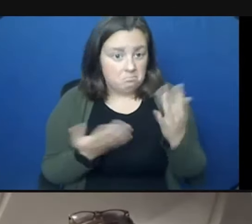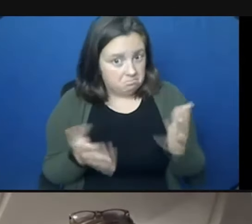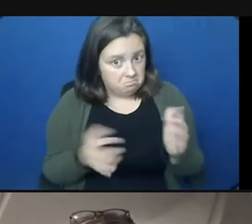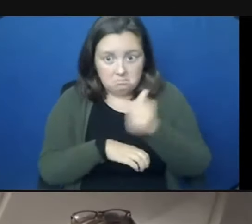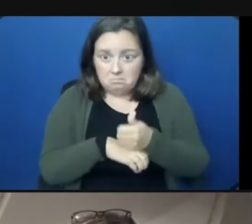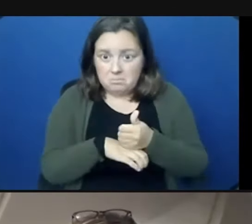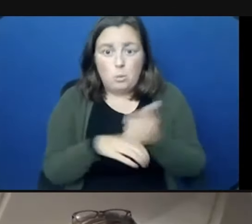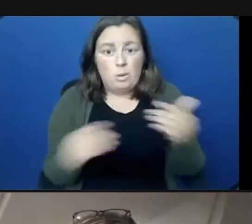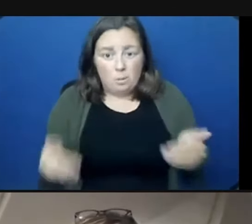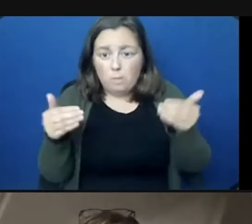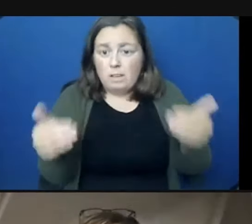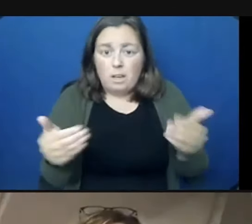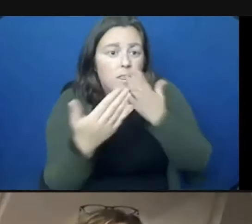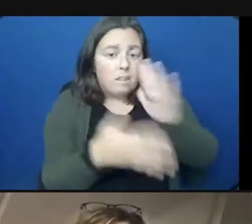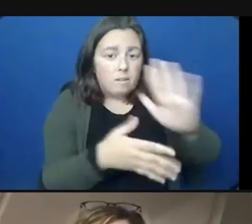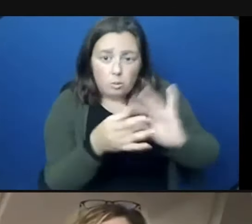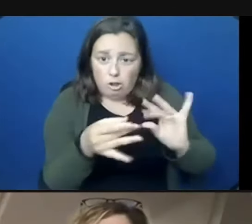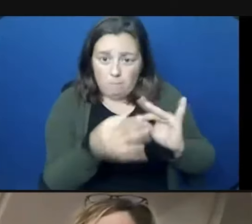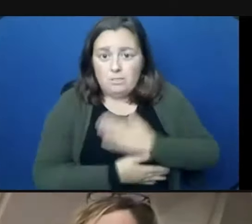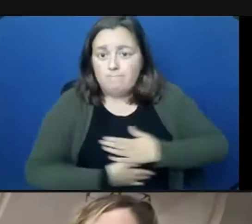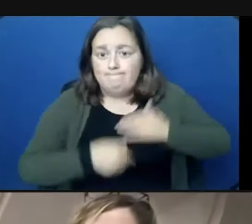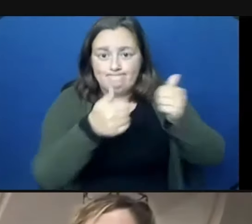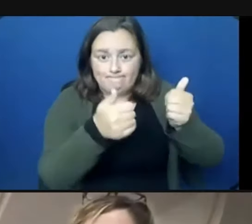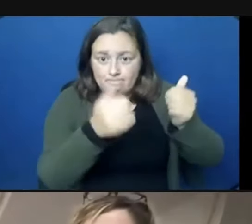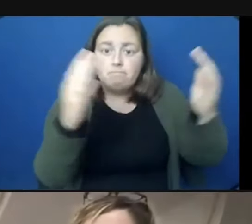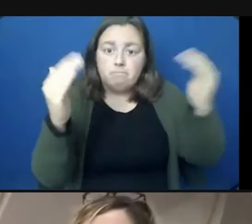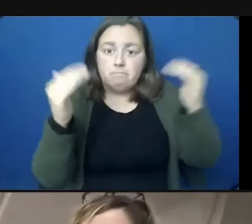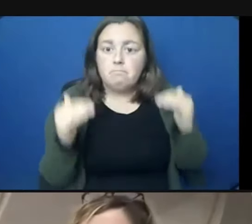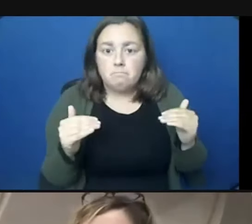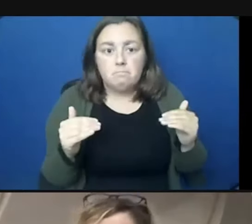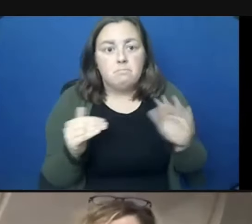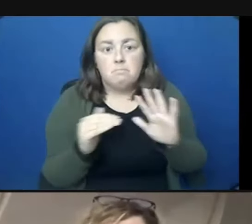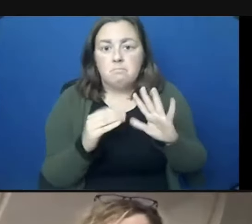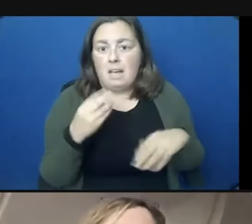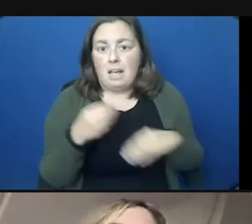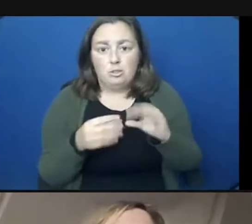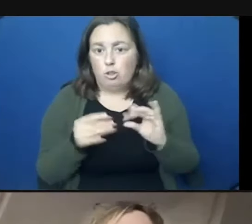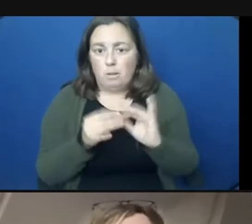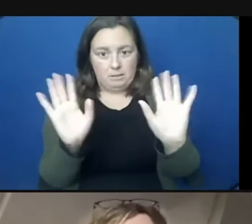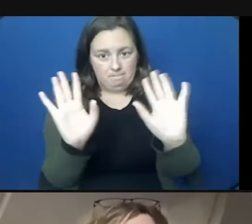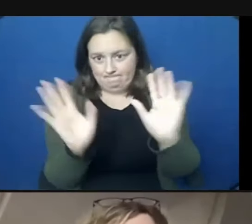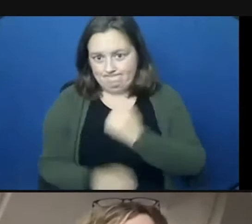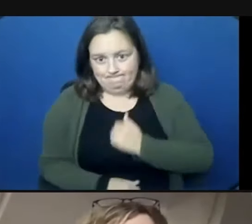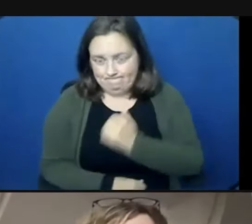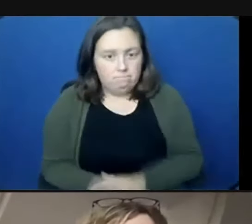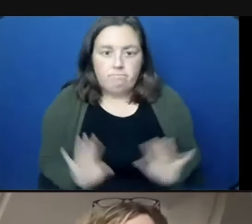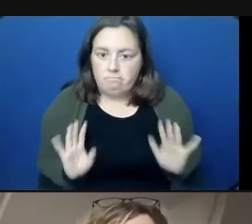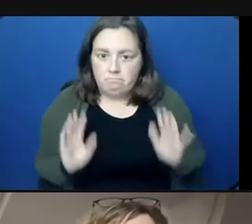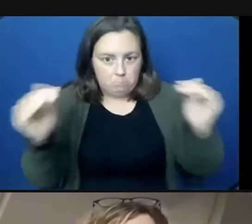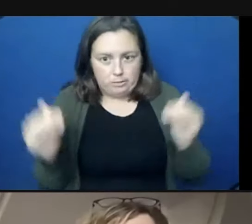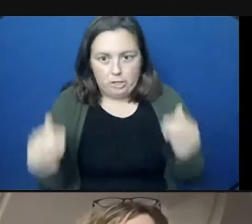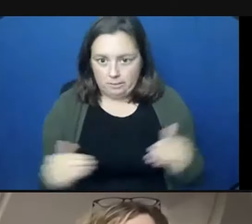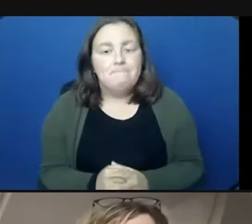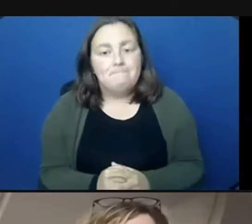So thank you for your comments. I appreciate it. We're not going to have the comments from the channel. Sorry. We're moving out, guys.